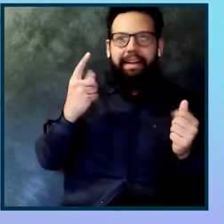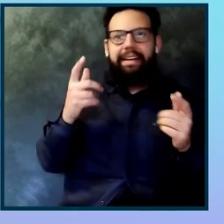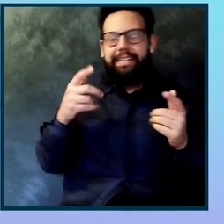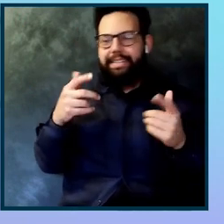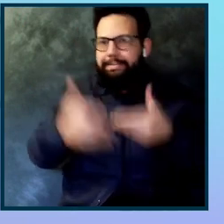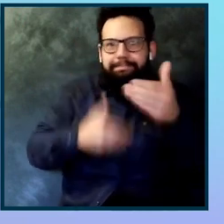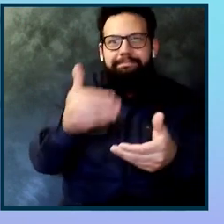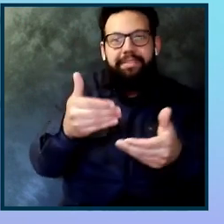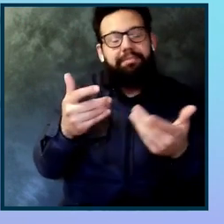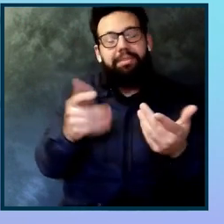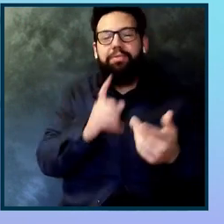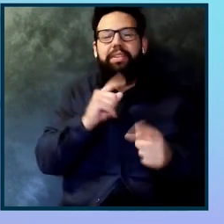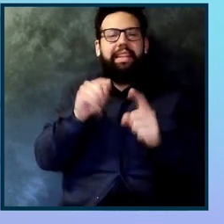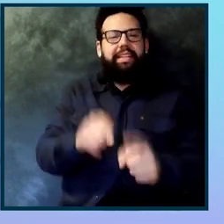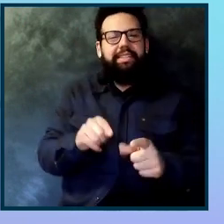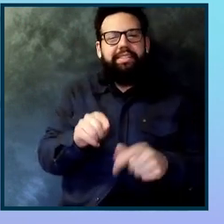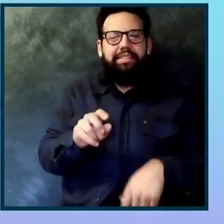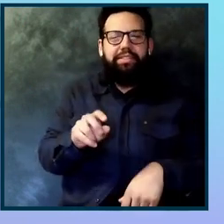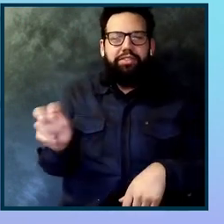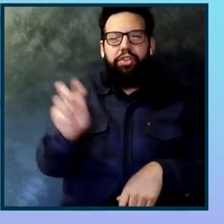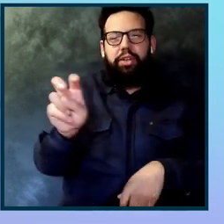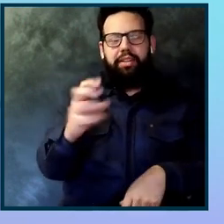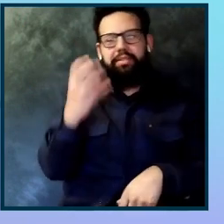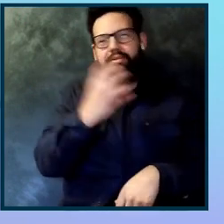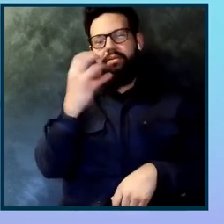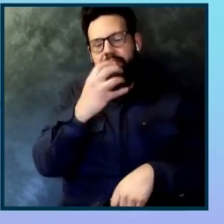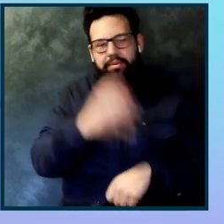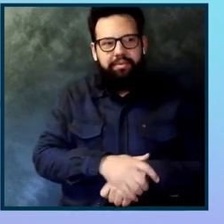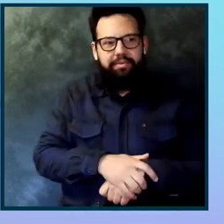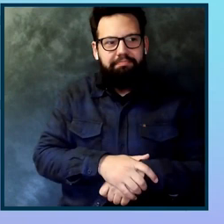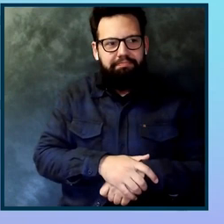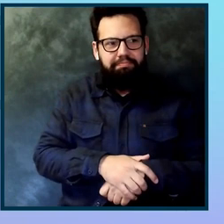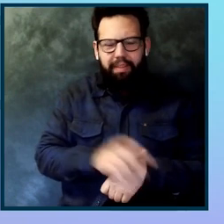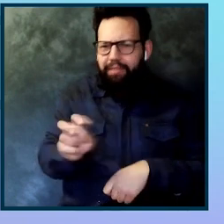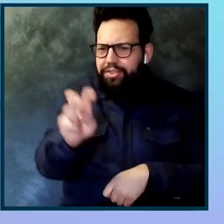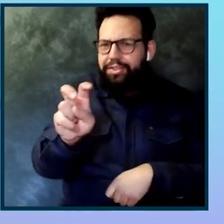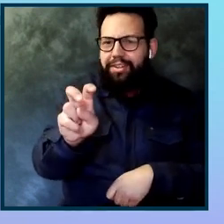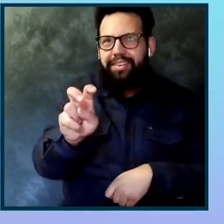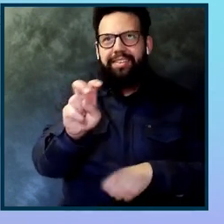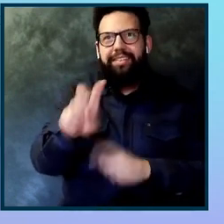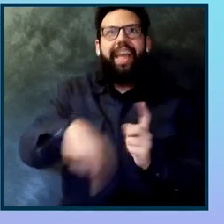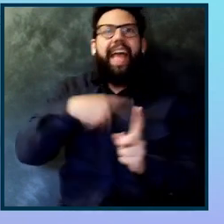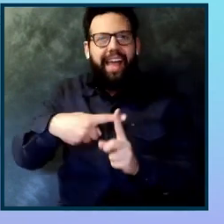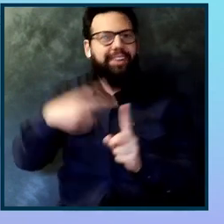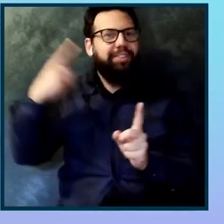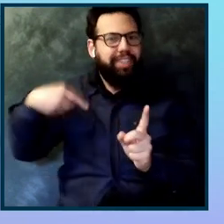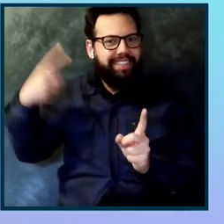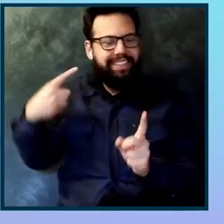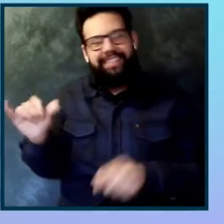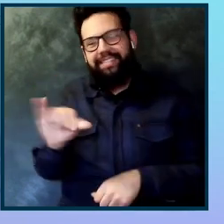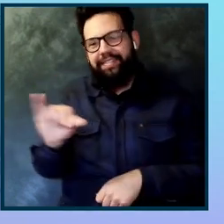journey has been an adventure and crazy. So, you know what, really a hero's journey.